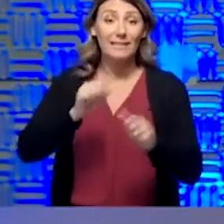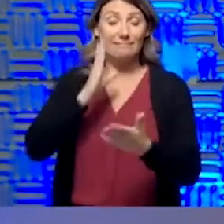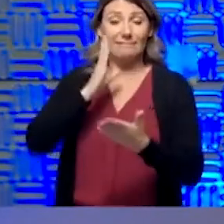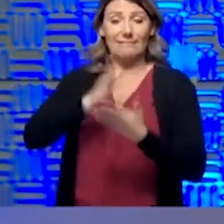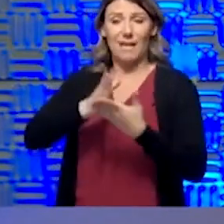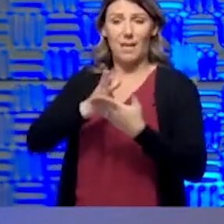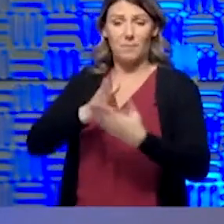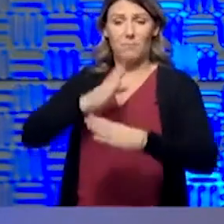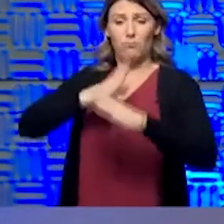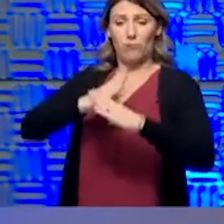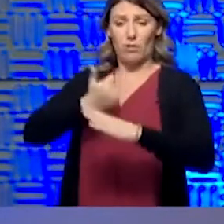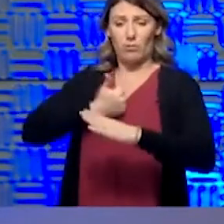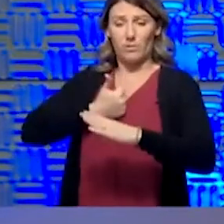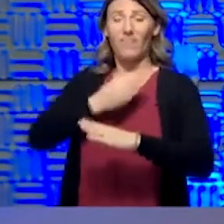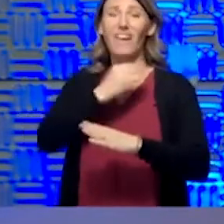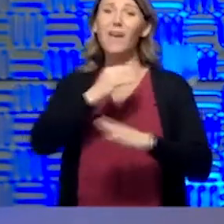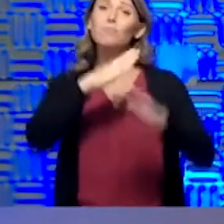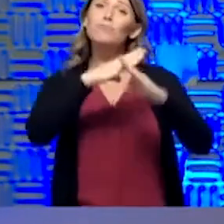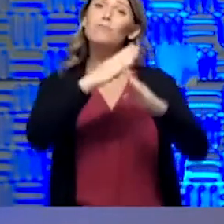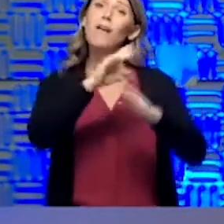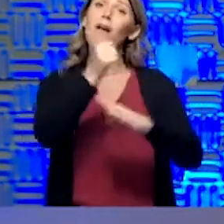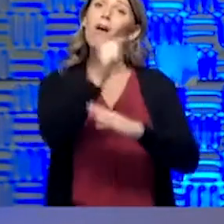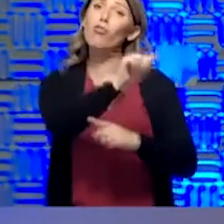safe and keep other ones safe as well.